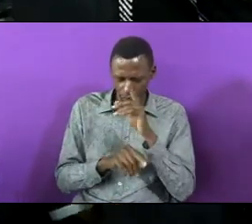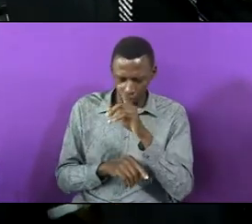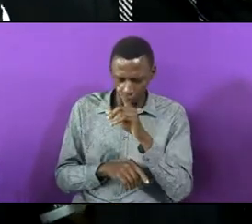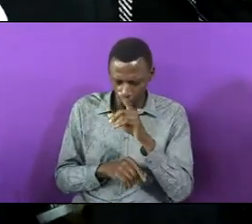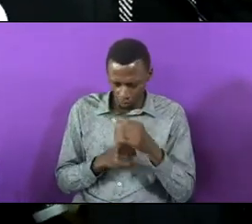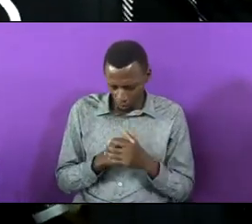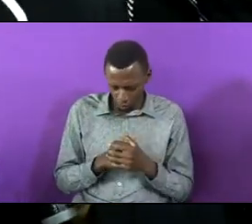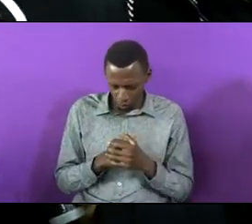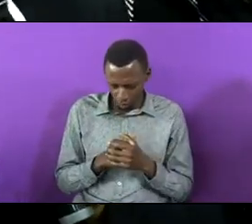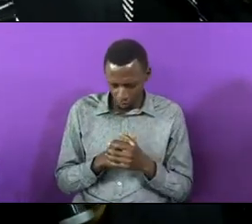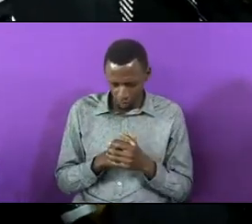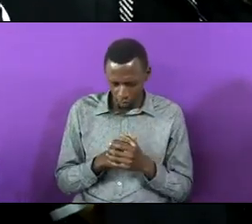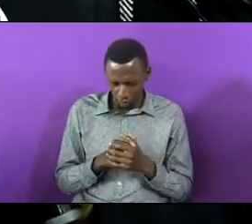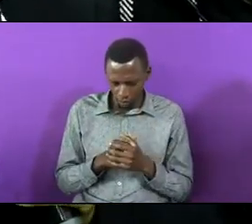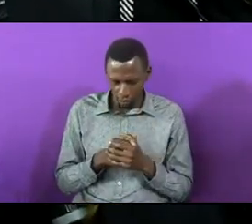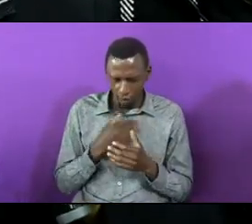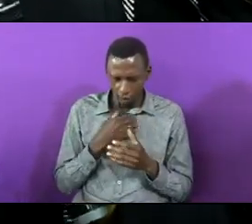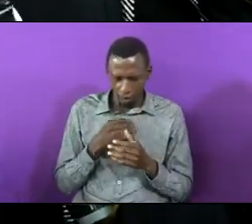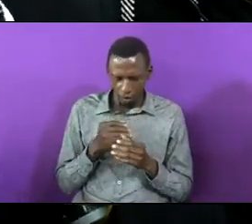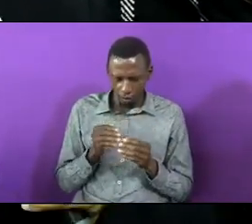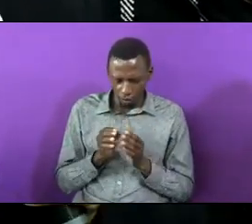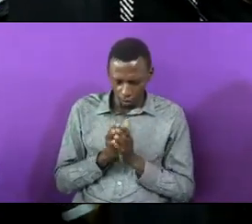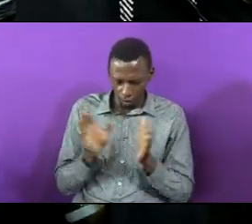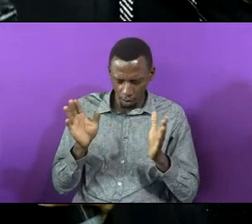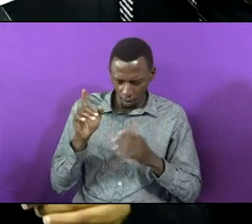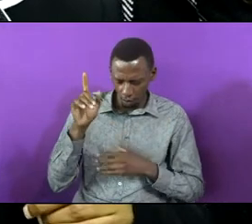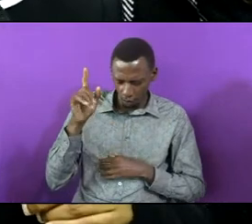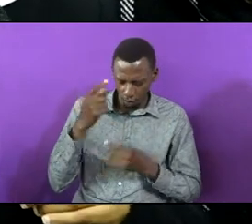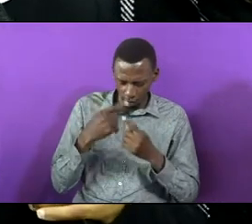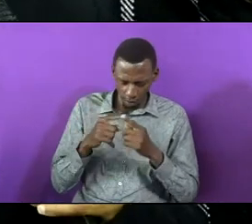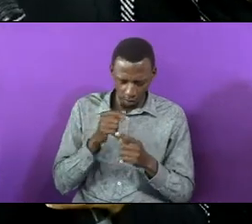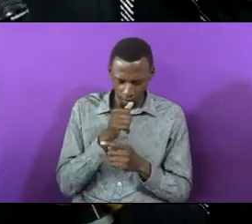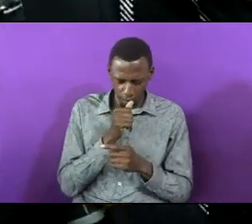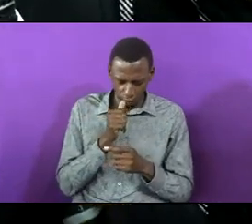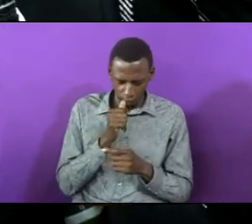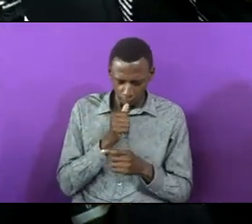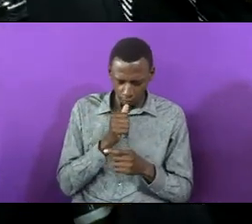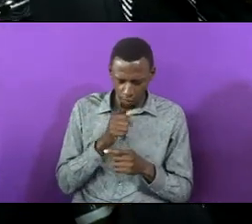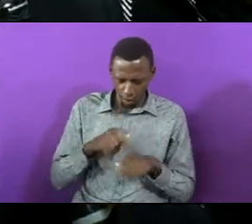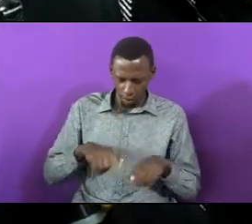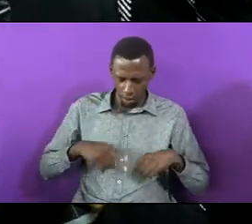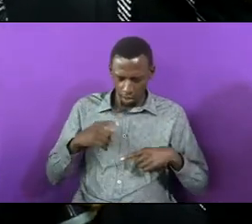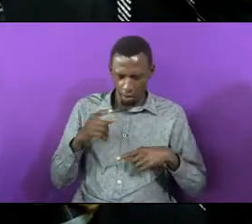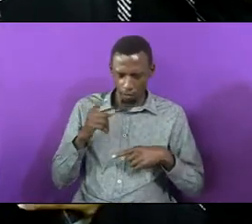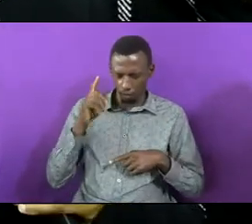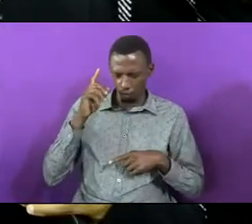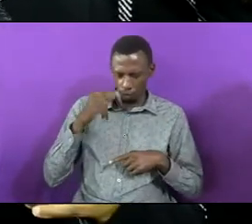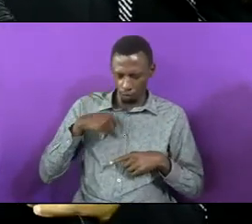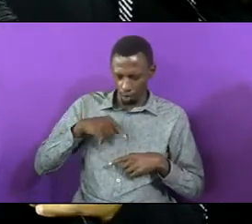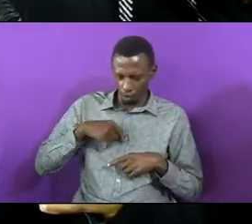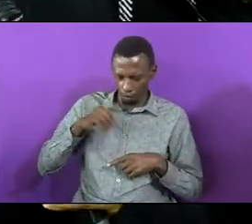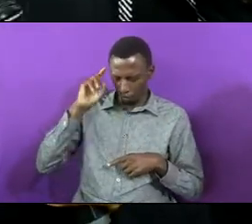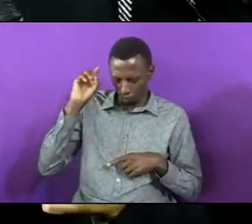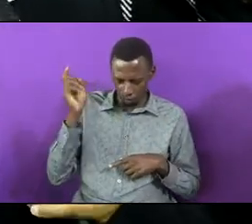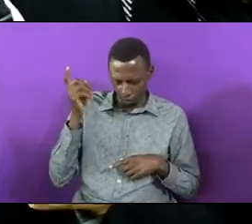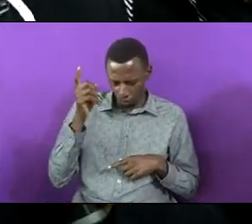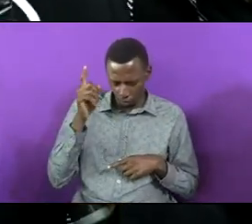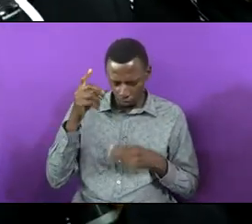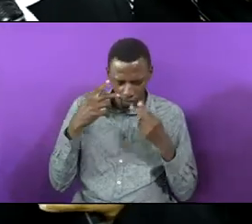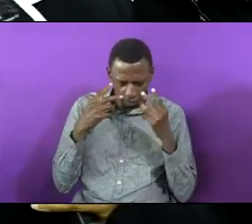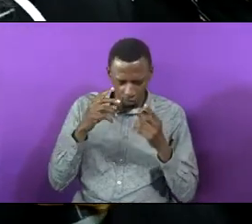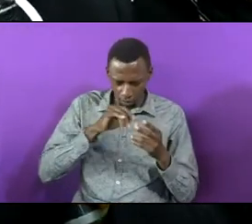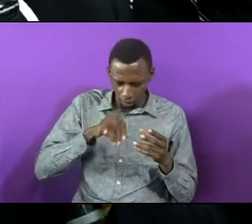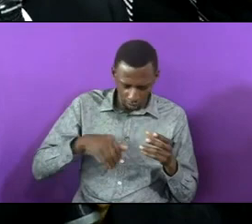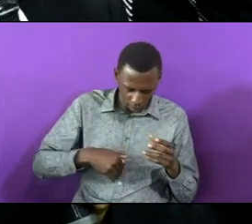for you and yet in our private lives we have denied you you saw Jacob and you wrestled with him you